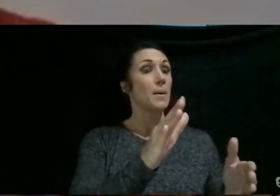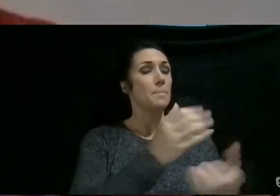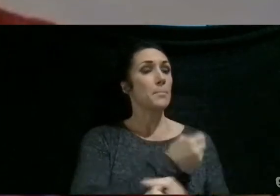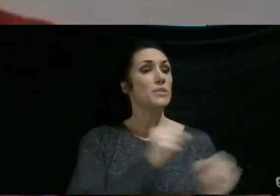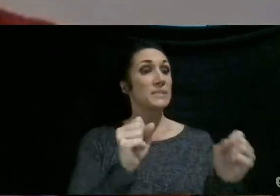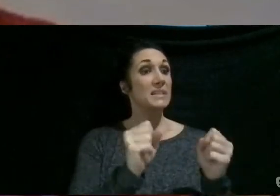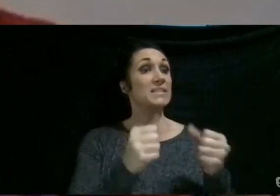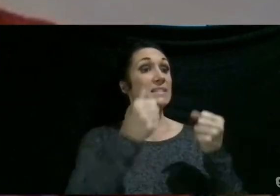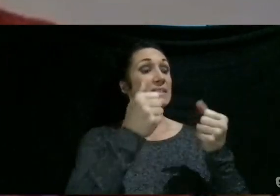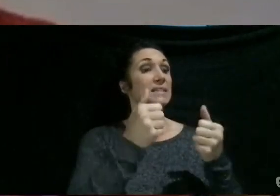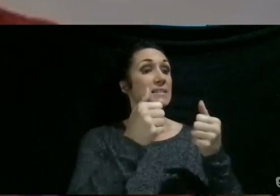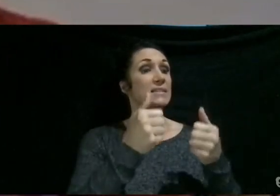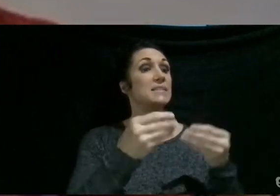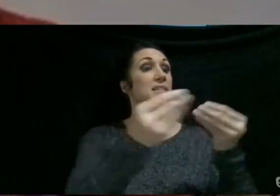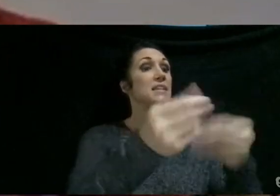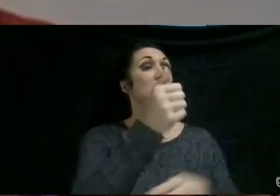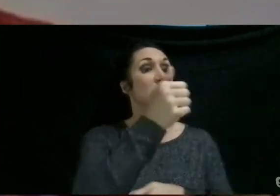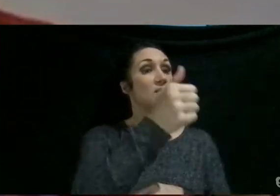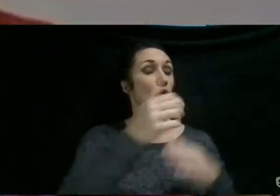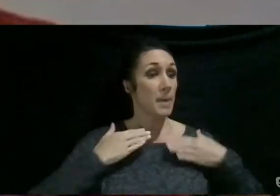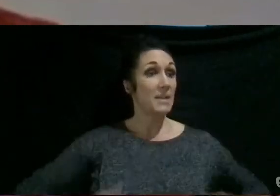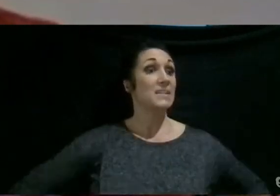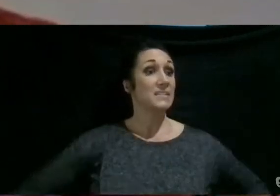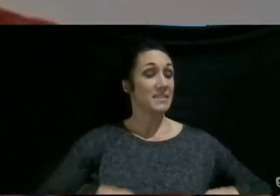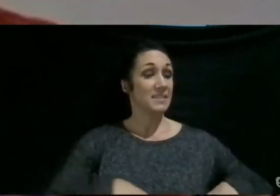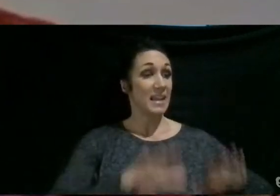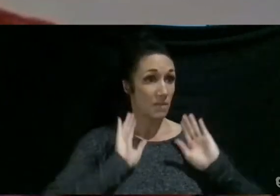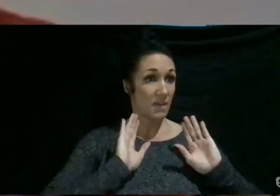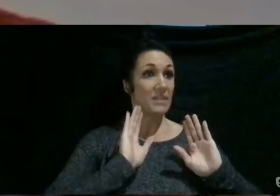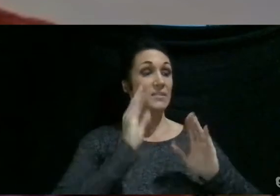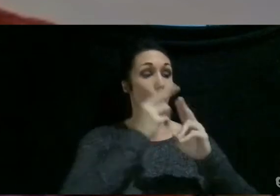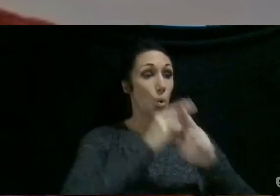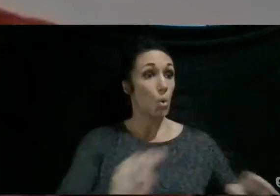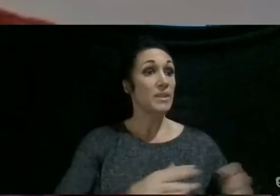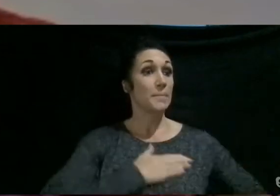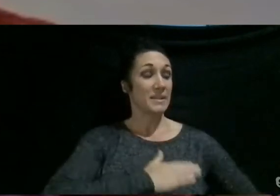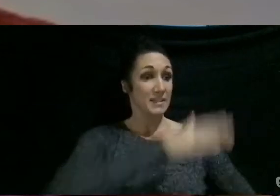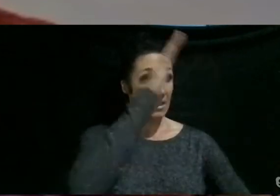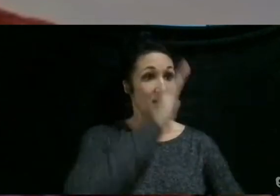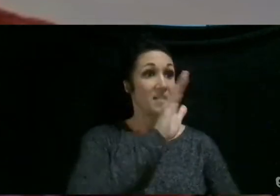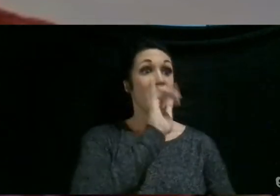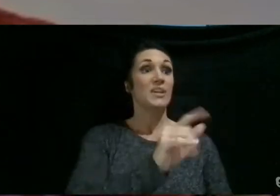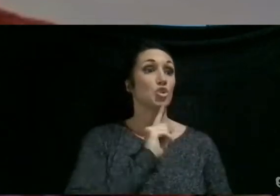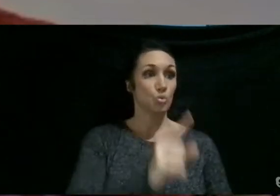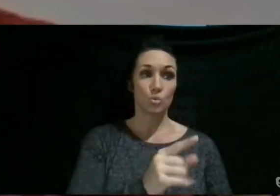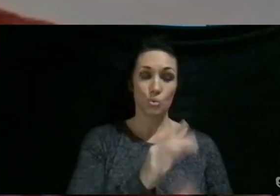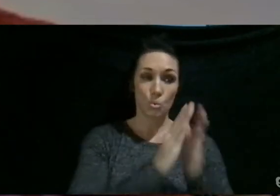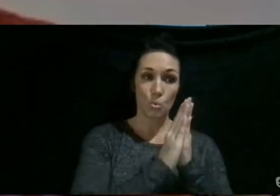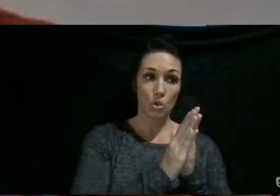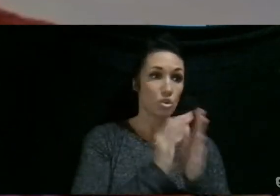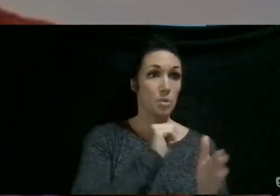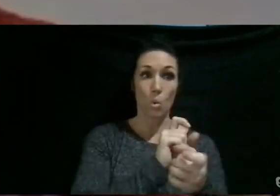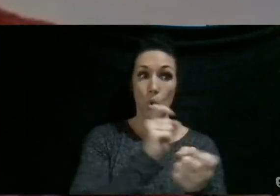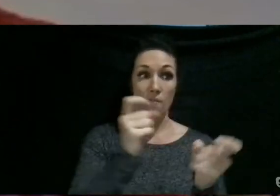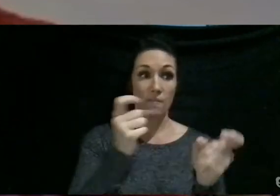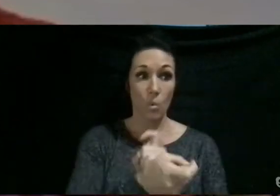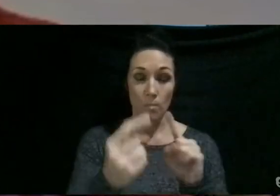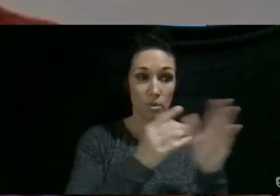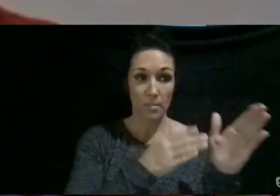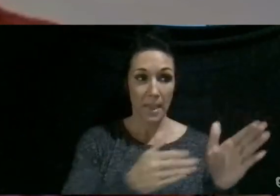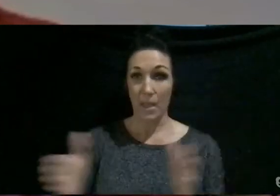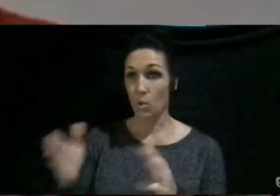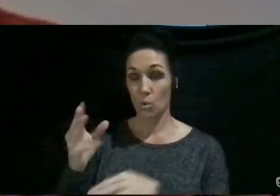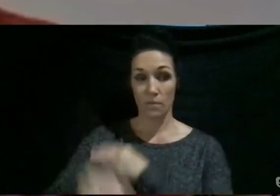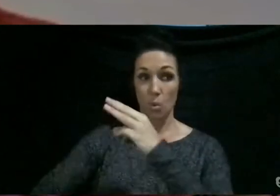sacrifice, holy and pleasing to God. This is true worship. Do not conform to the pattern of this world,